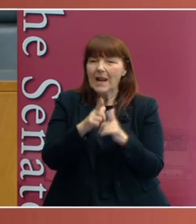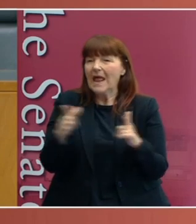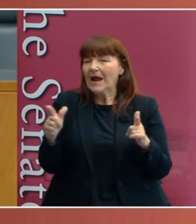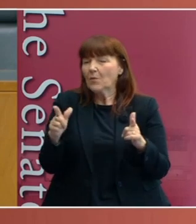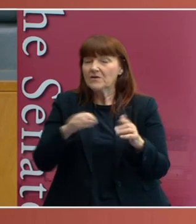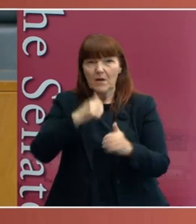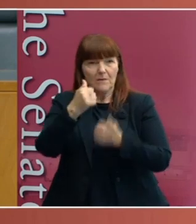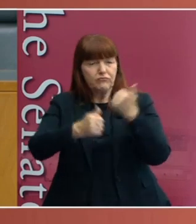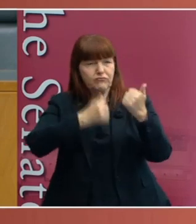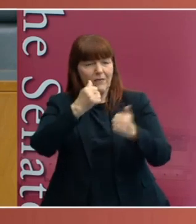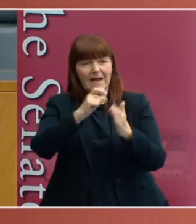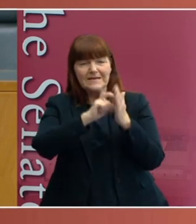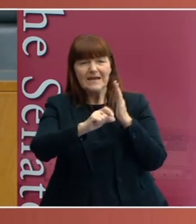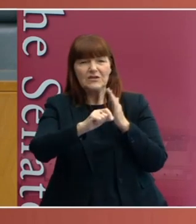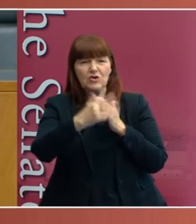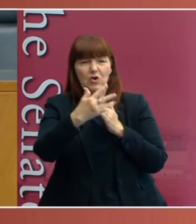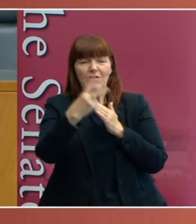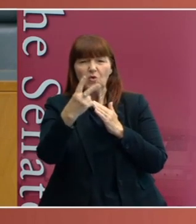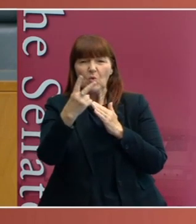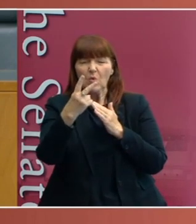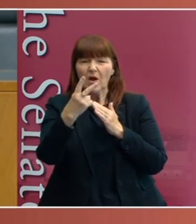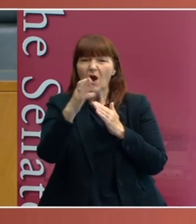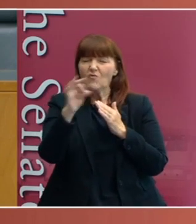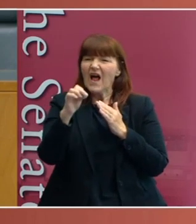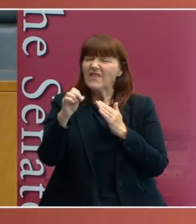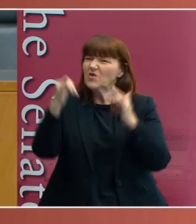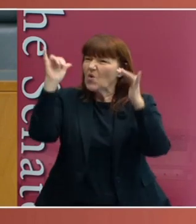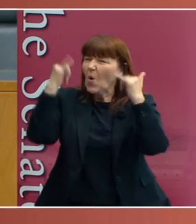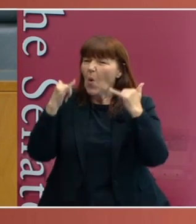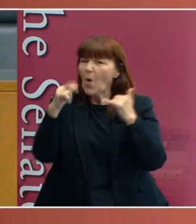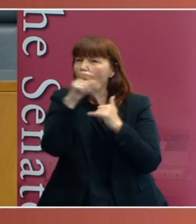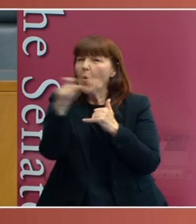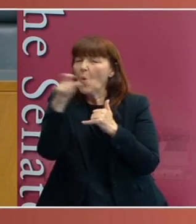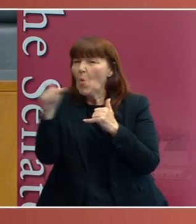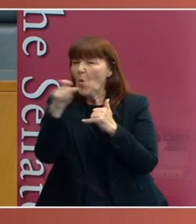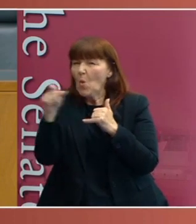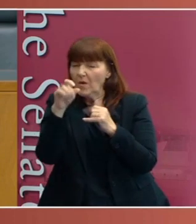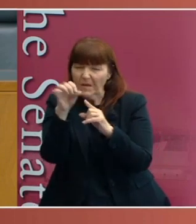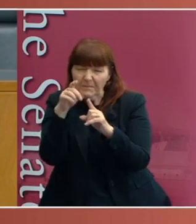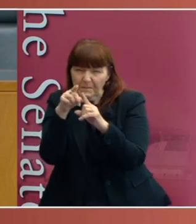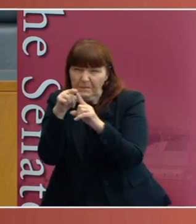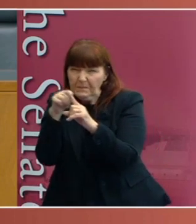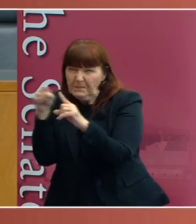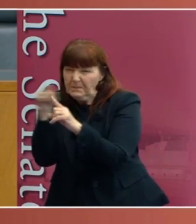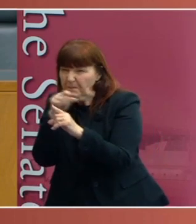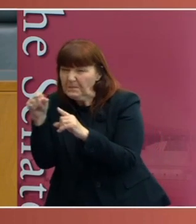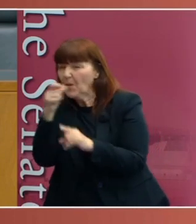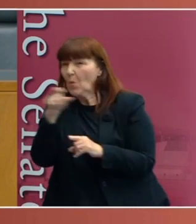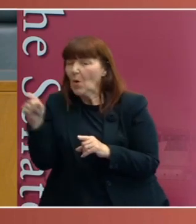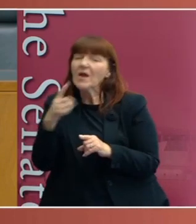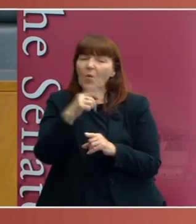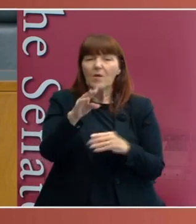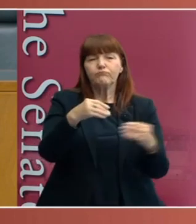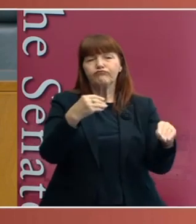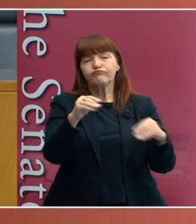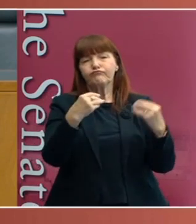praised section 92 by saying, instead of using all that finickety, lawyer-y language, where you're really precise about all these things, we've used a